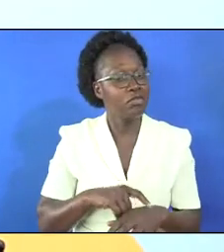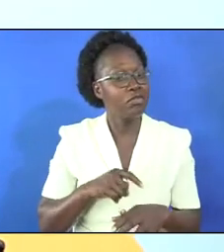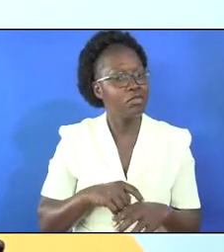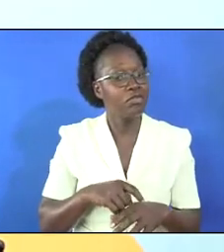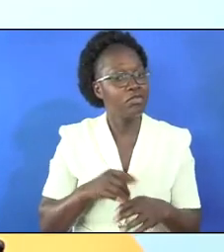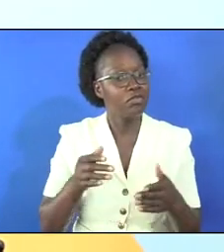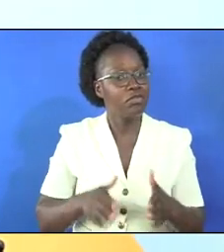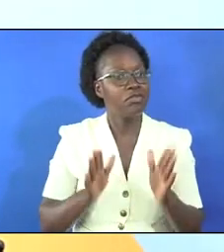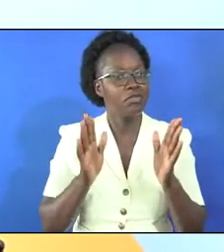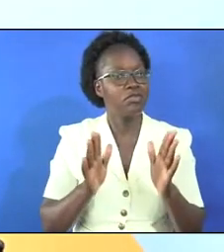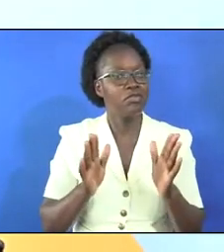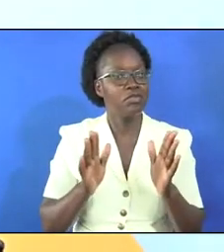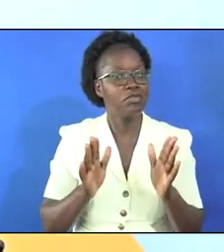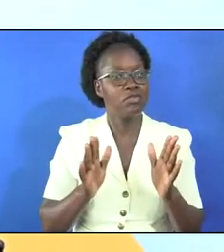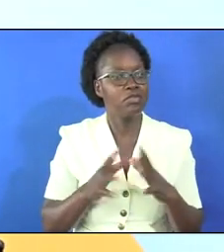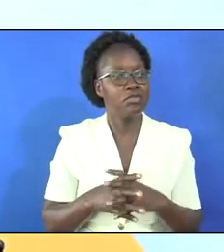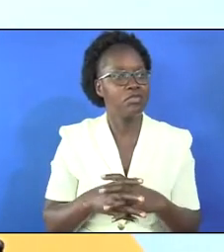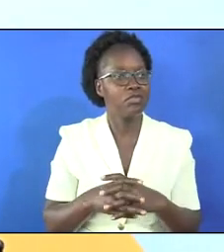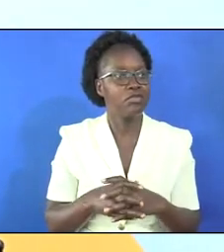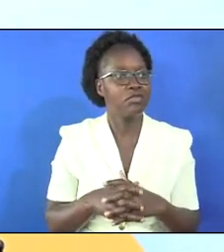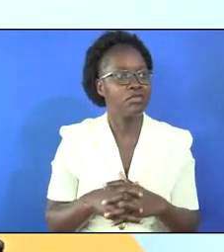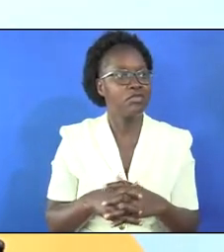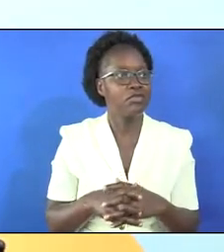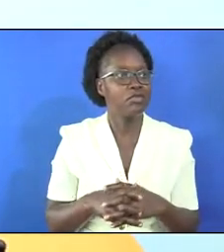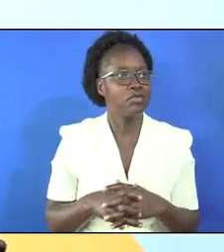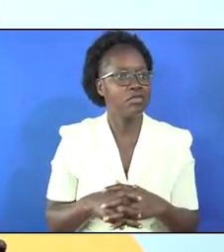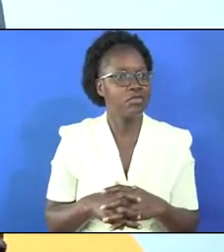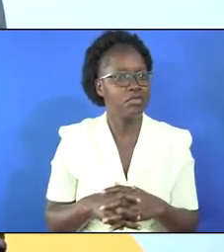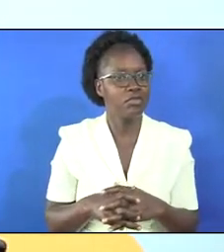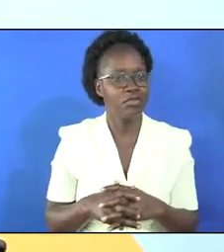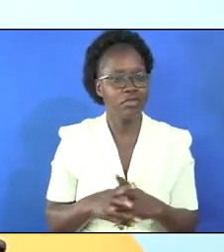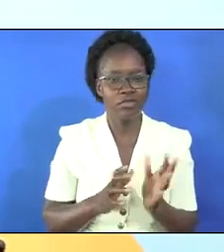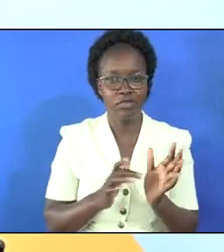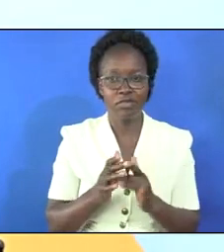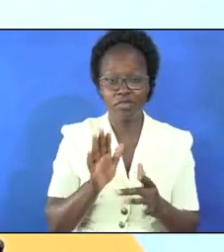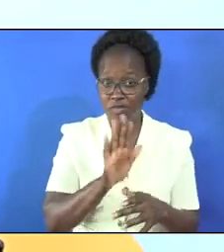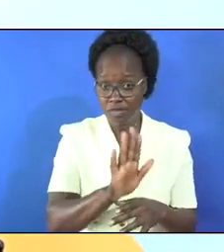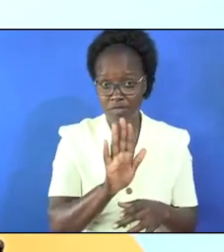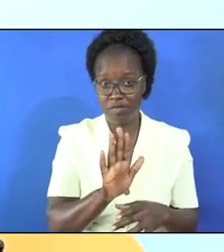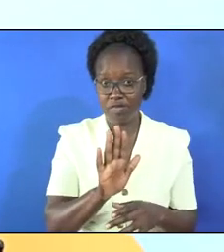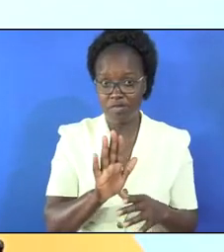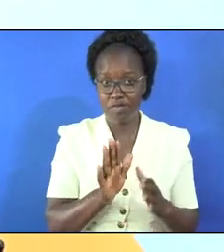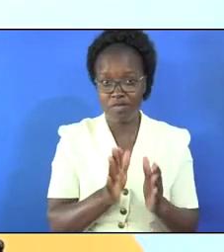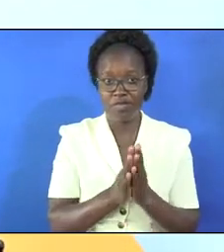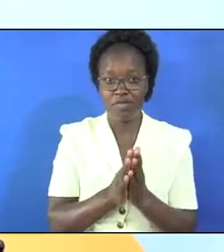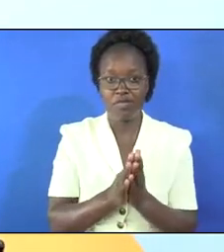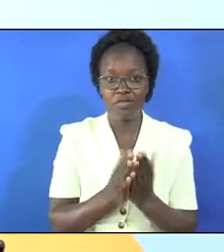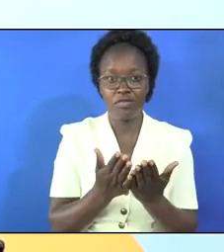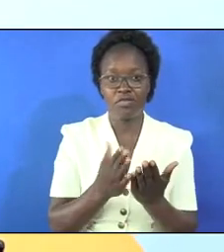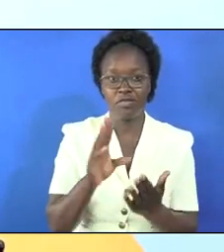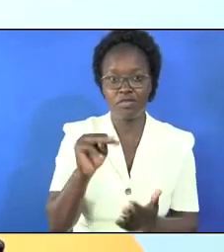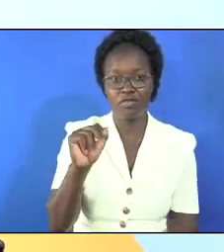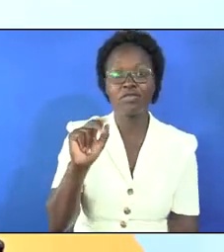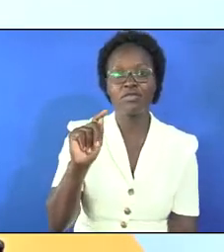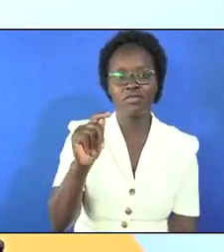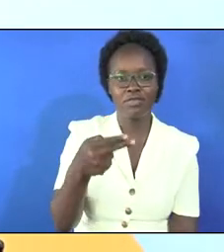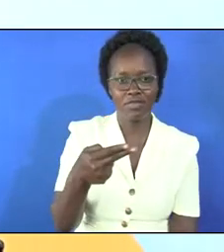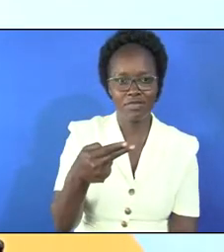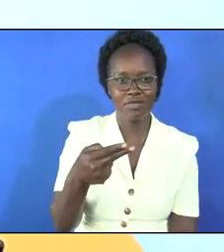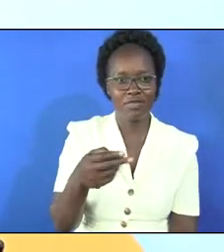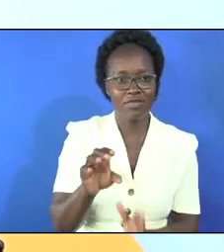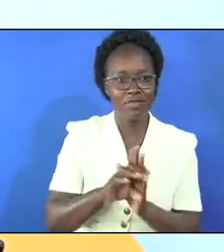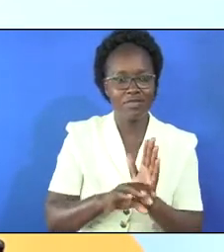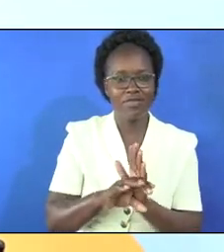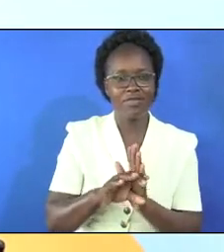time will allow us now turn to your Bibles the book of Matthew chapter 28 verse